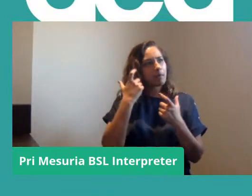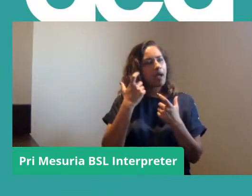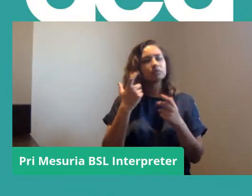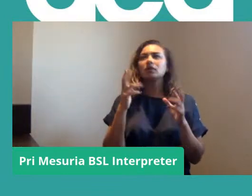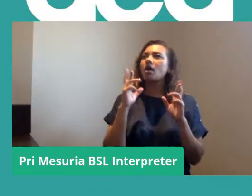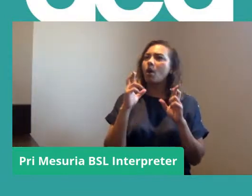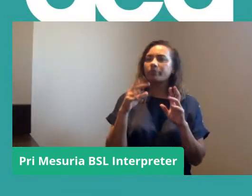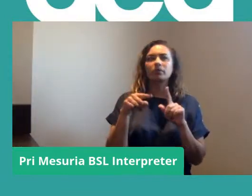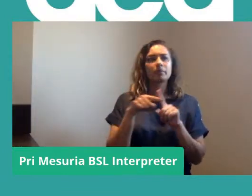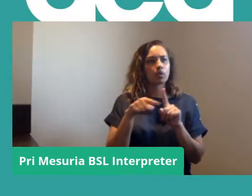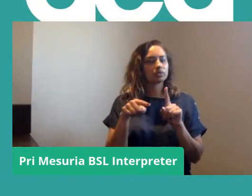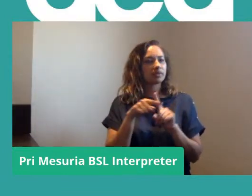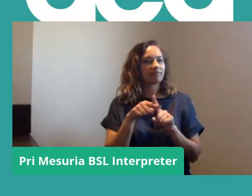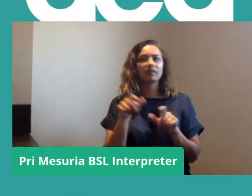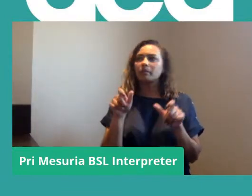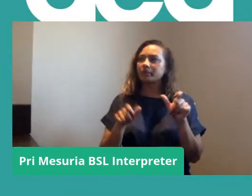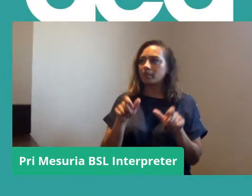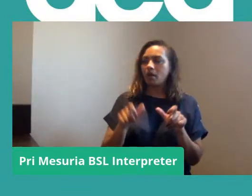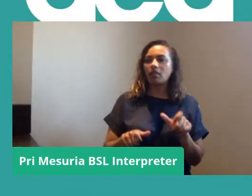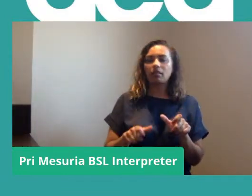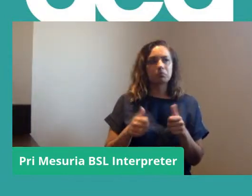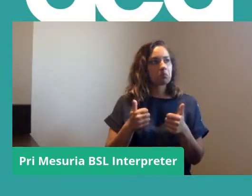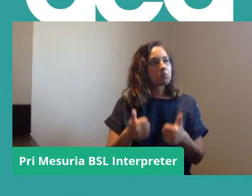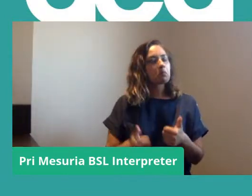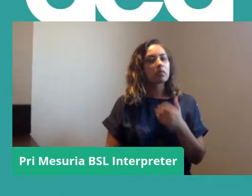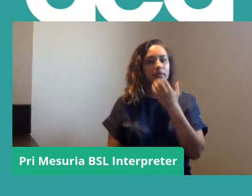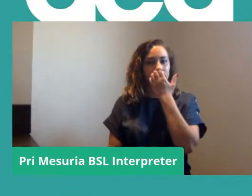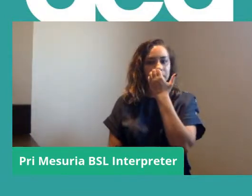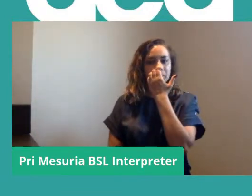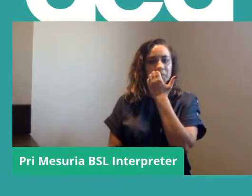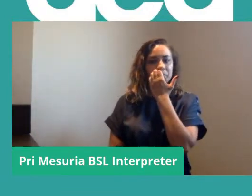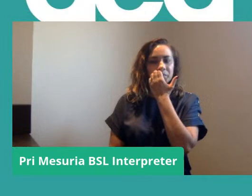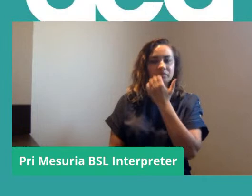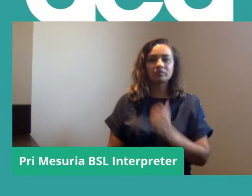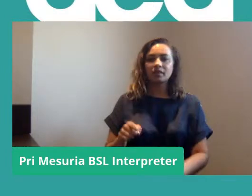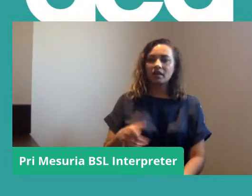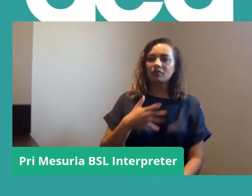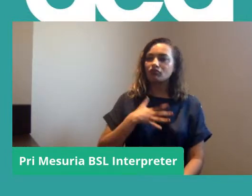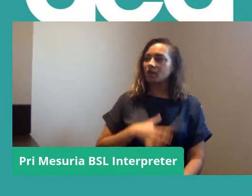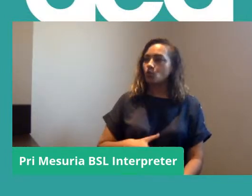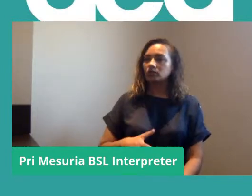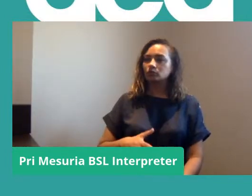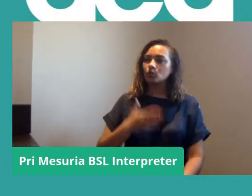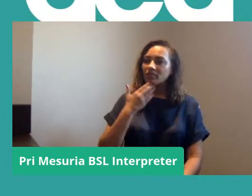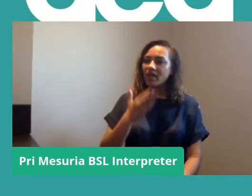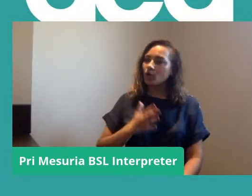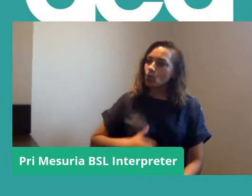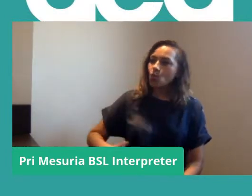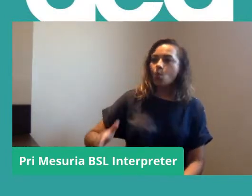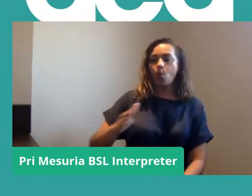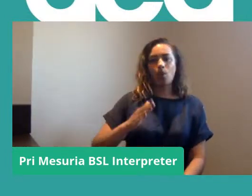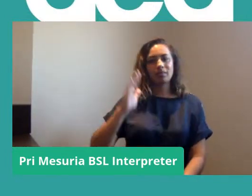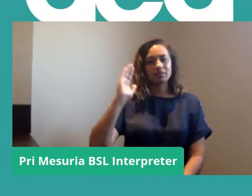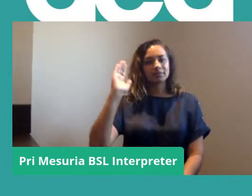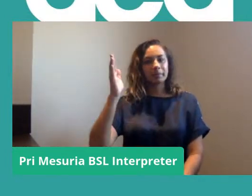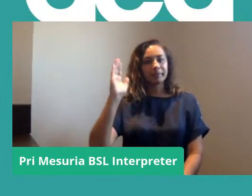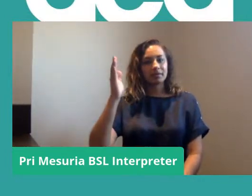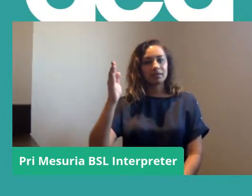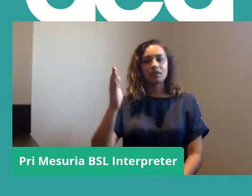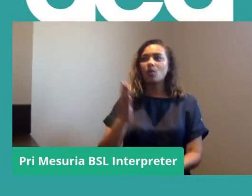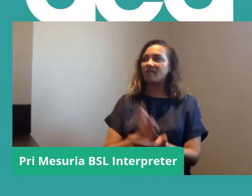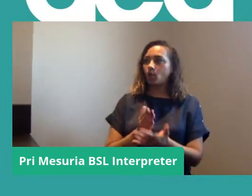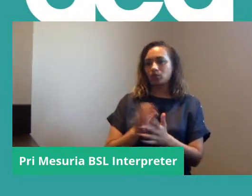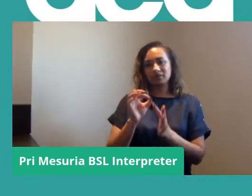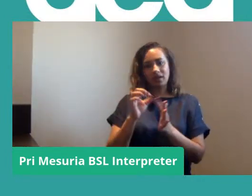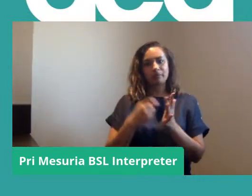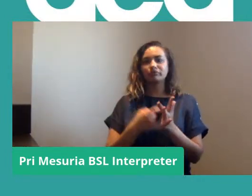lots of positives for people to take away um I would really like to thank all of our speakers um and of course